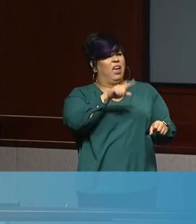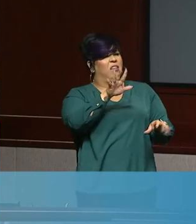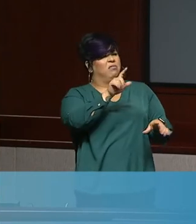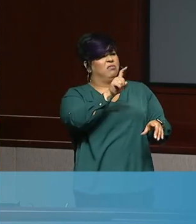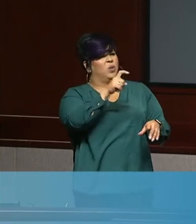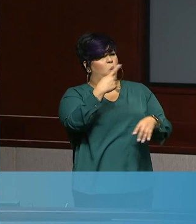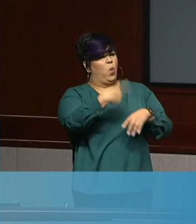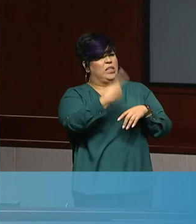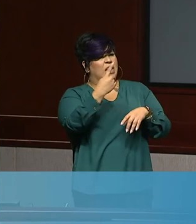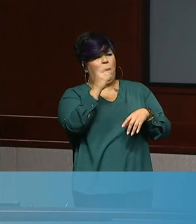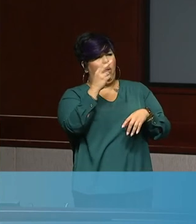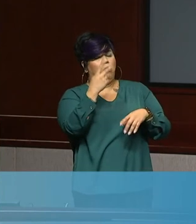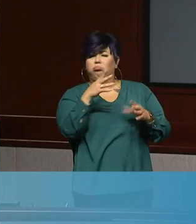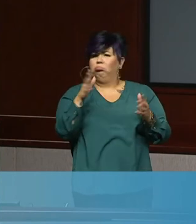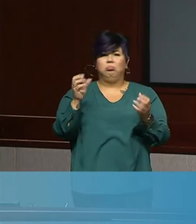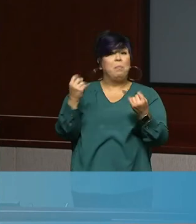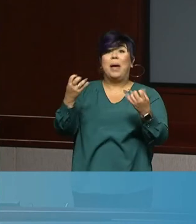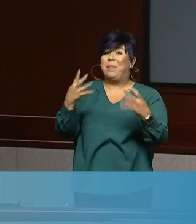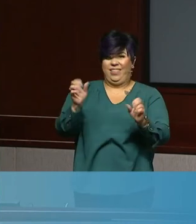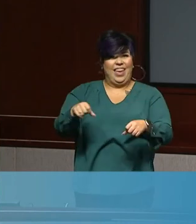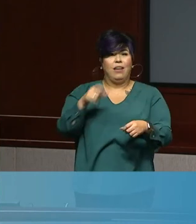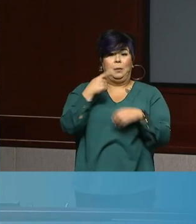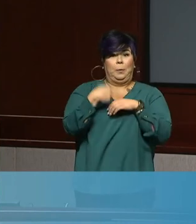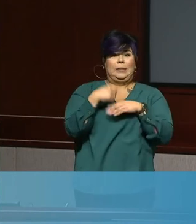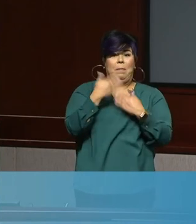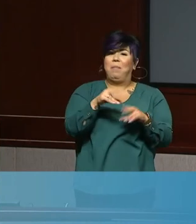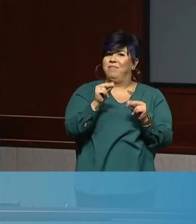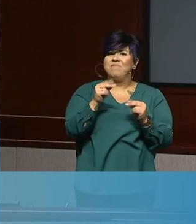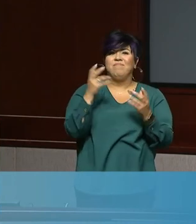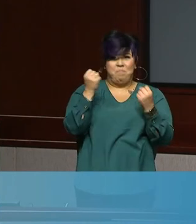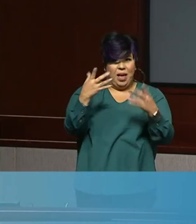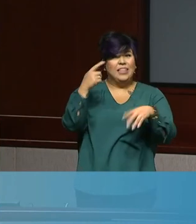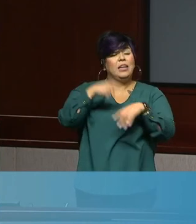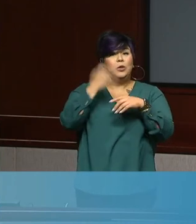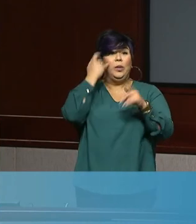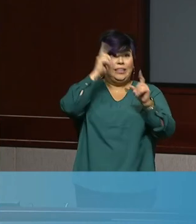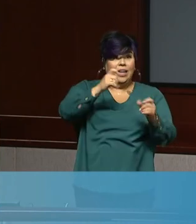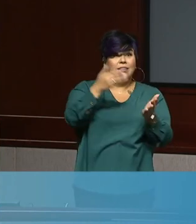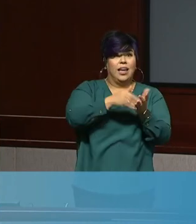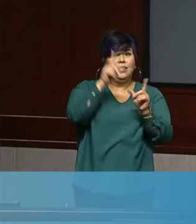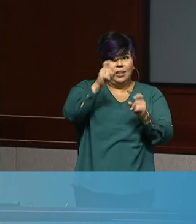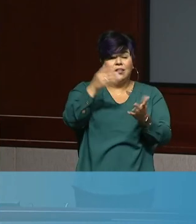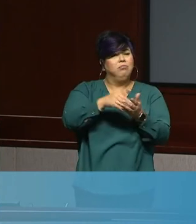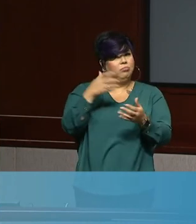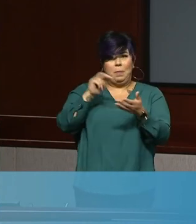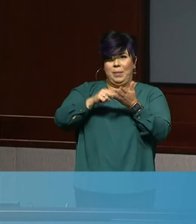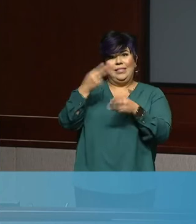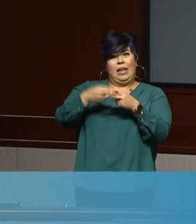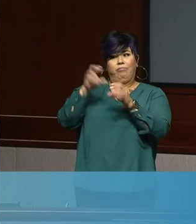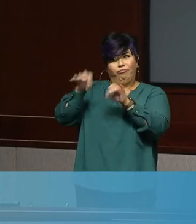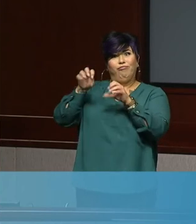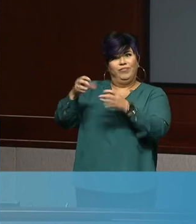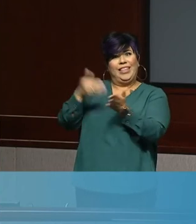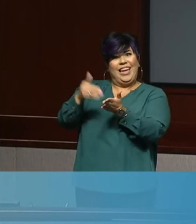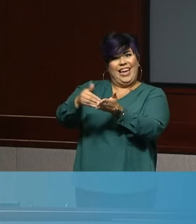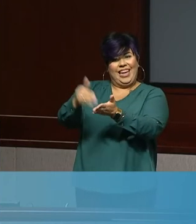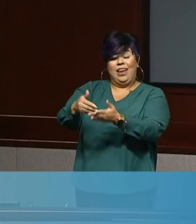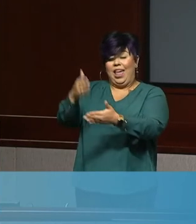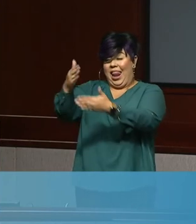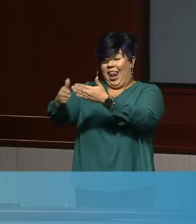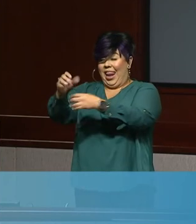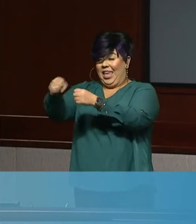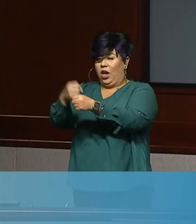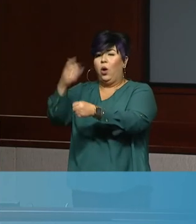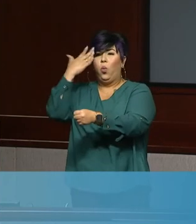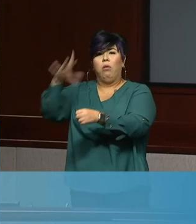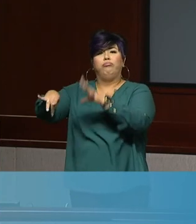They can enter multiple times, uh, with, with each test and proof of each test. Uh, that drawing will take place at the end of the